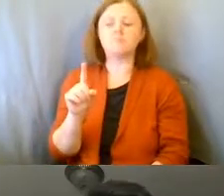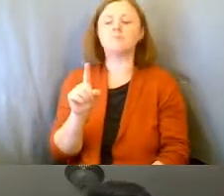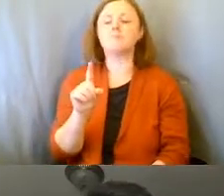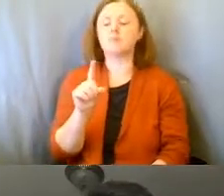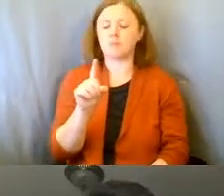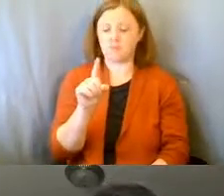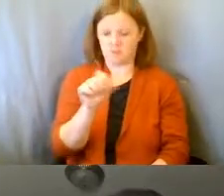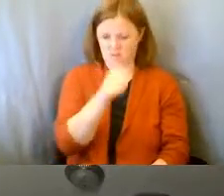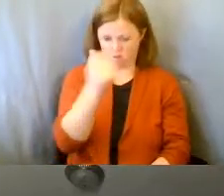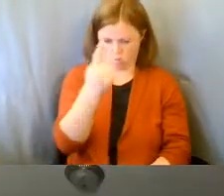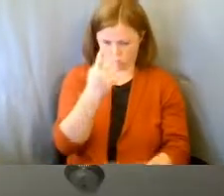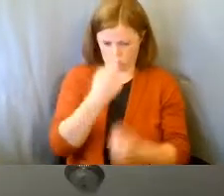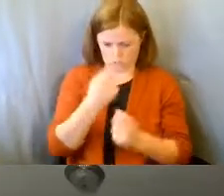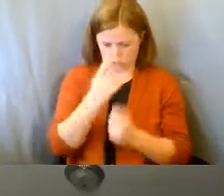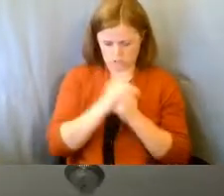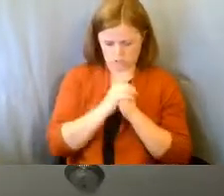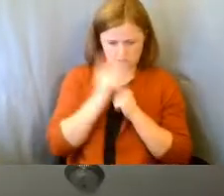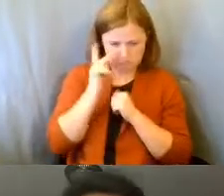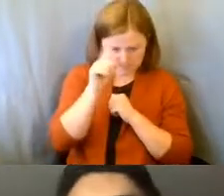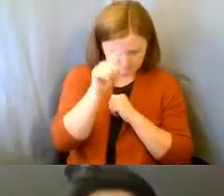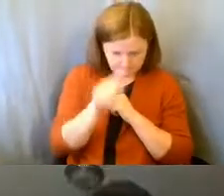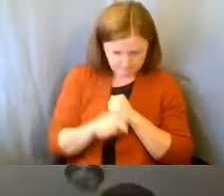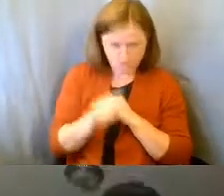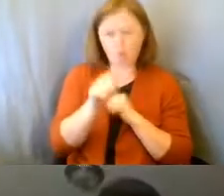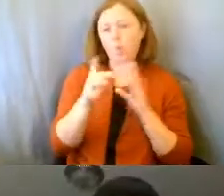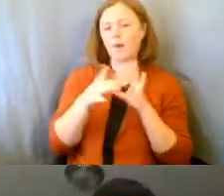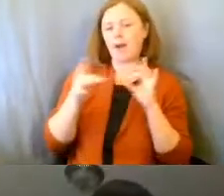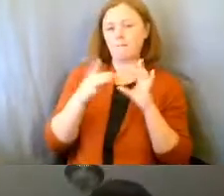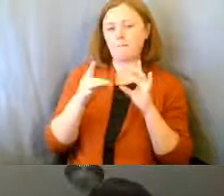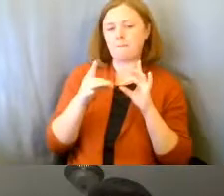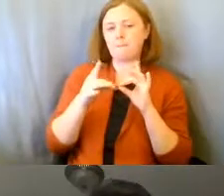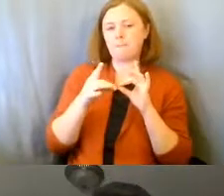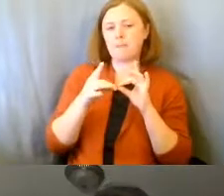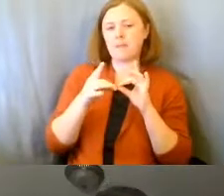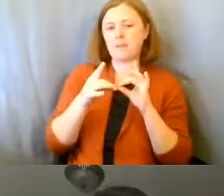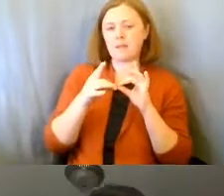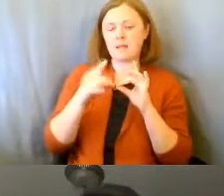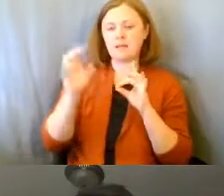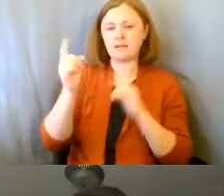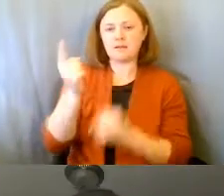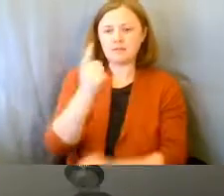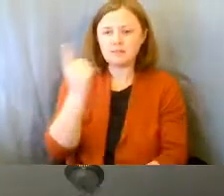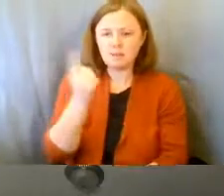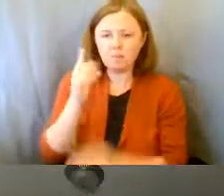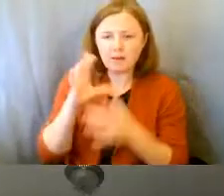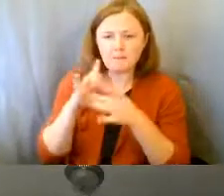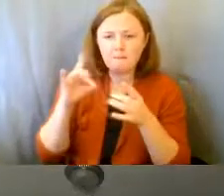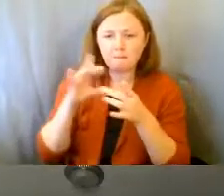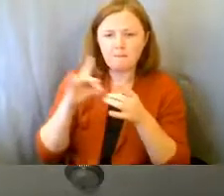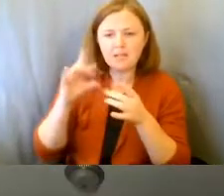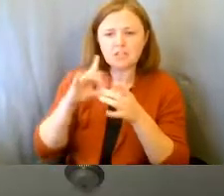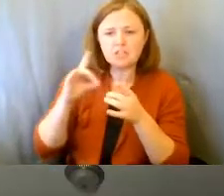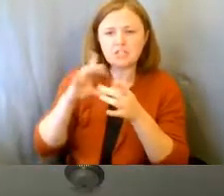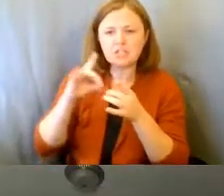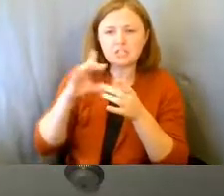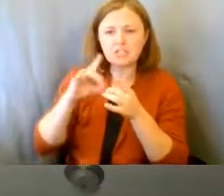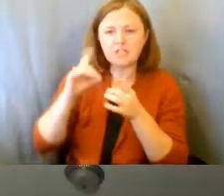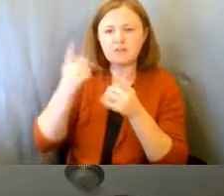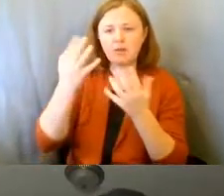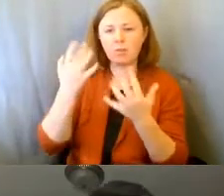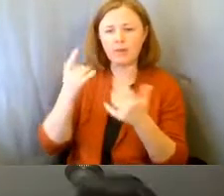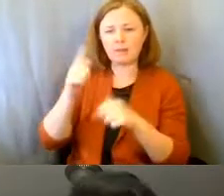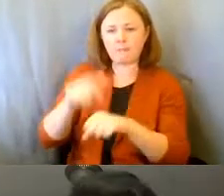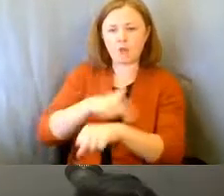was, let's see, there's a comment. Zach is awesome. So, someone mentioned that they waited a little bit longer